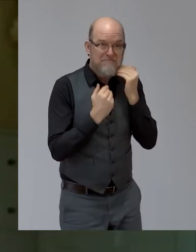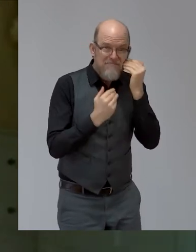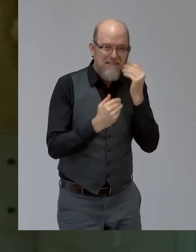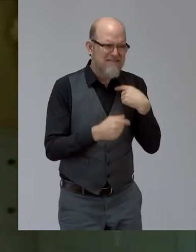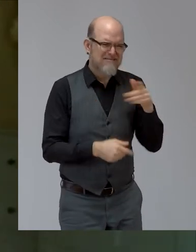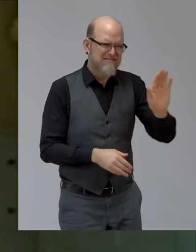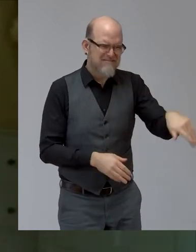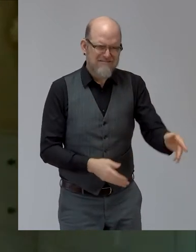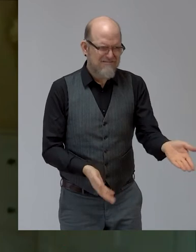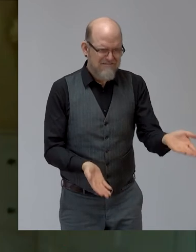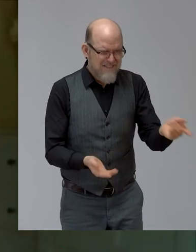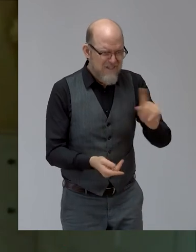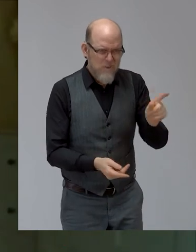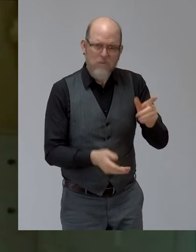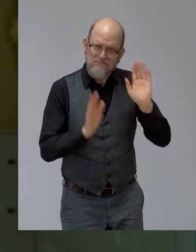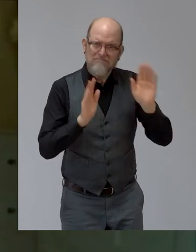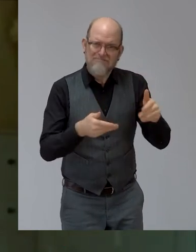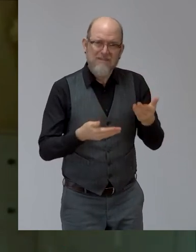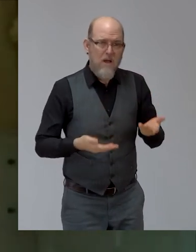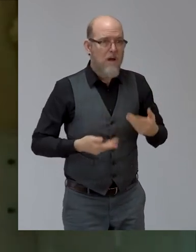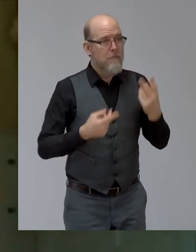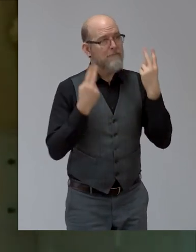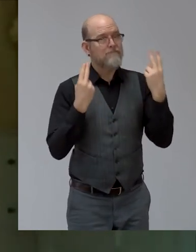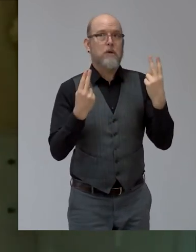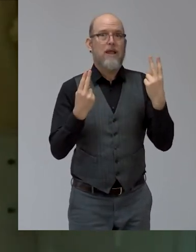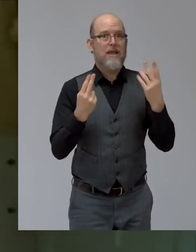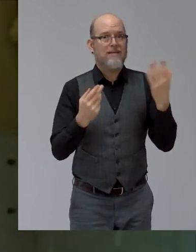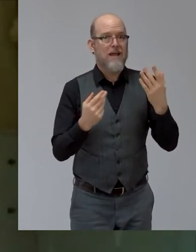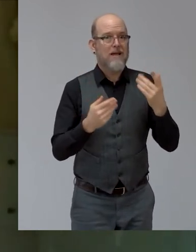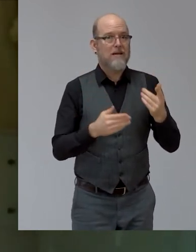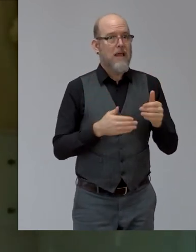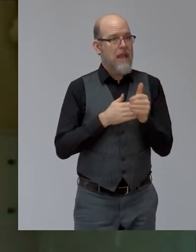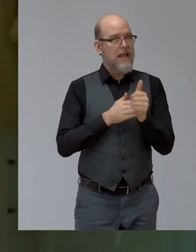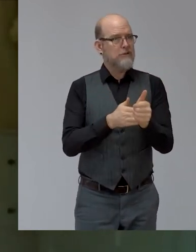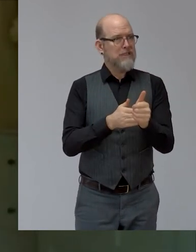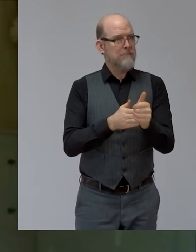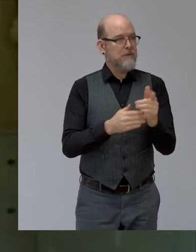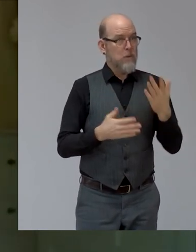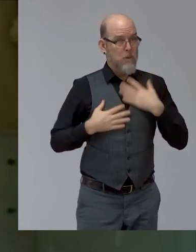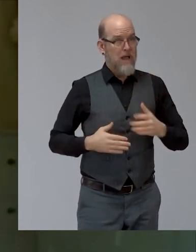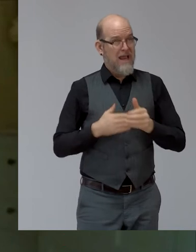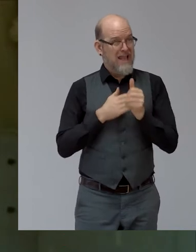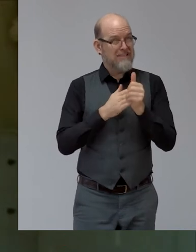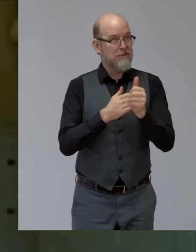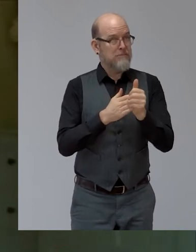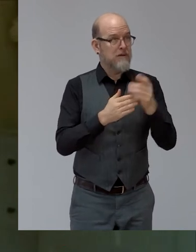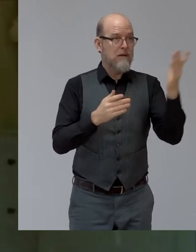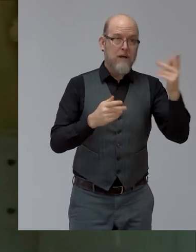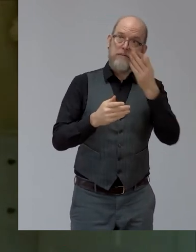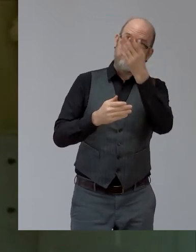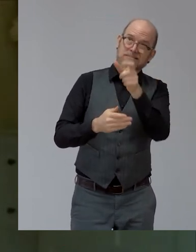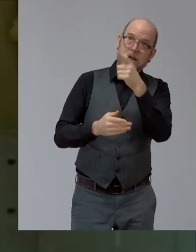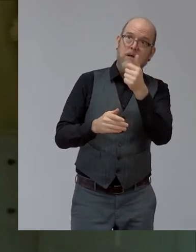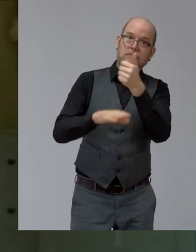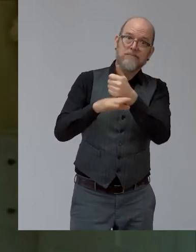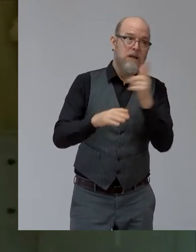most, one of the most important qualities about leadership, I believe is authenticity. And how can you be authentic if you're pretending